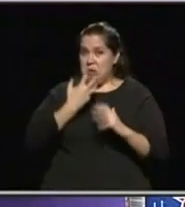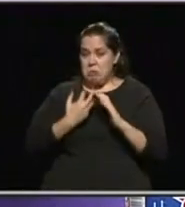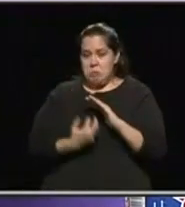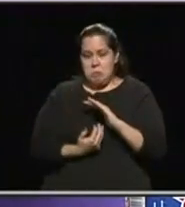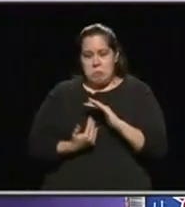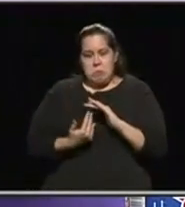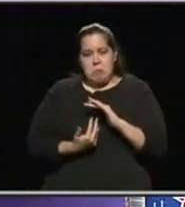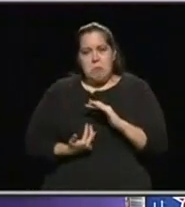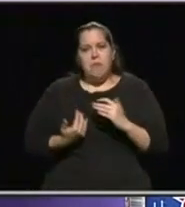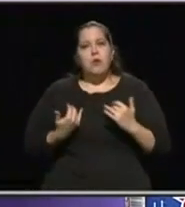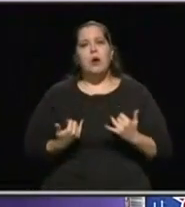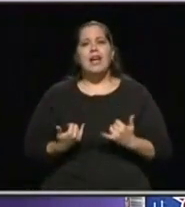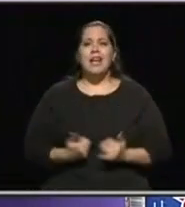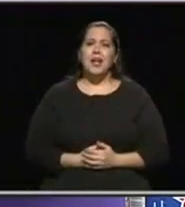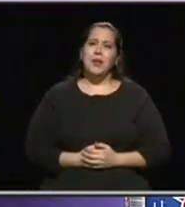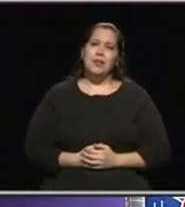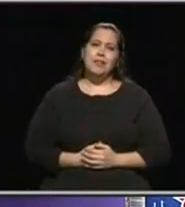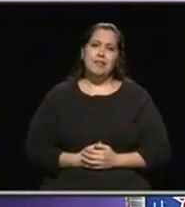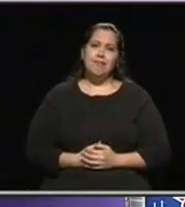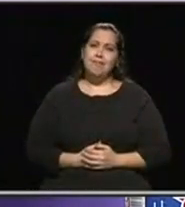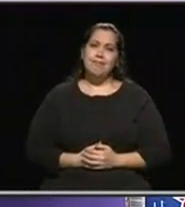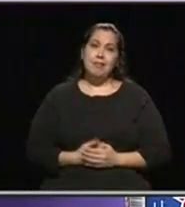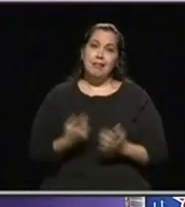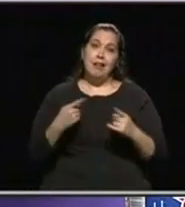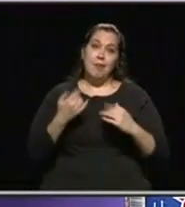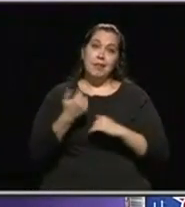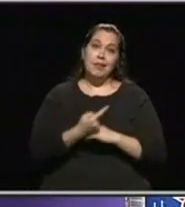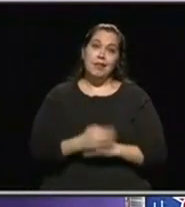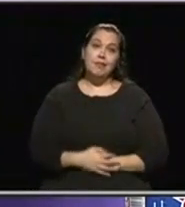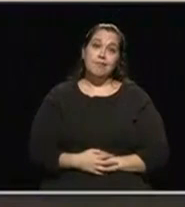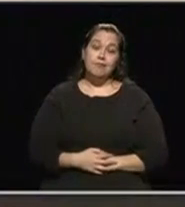And this certainly happened today.